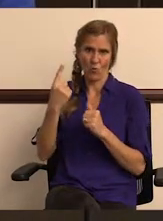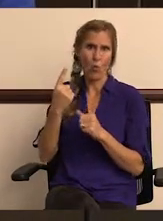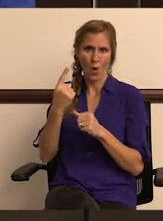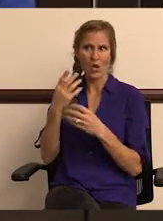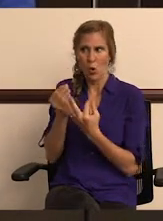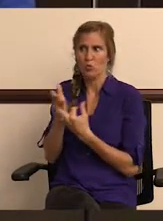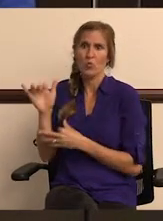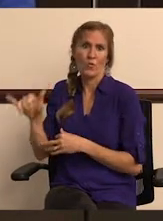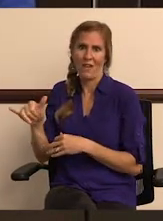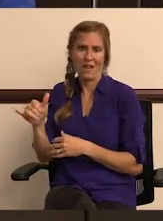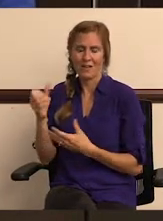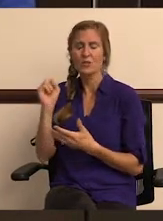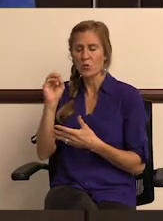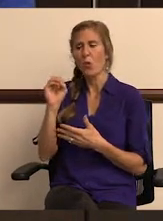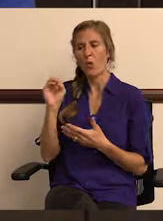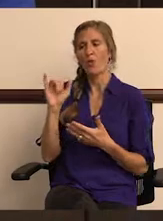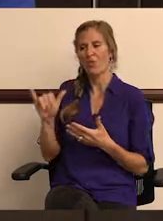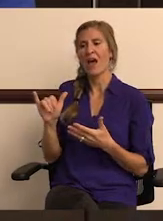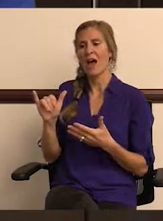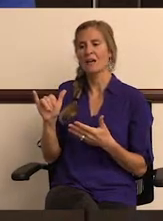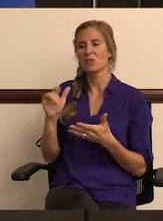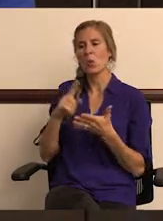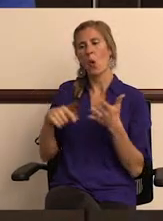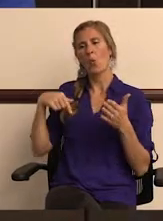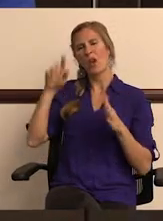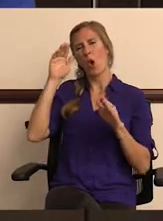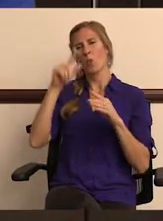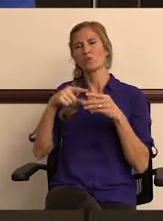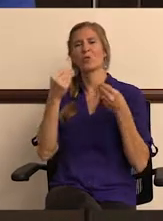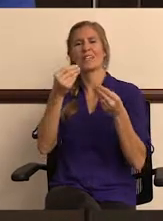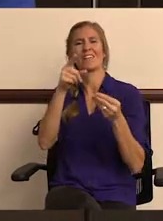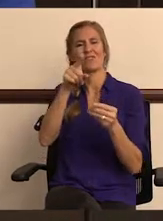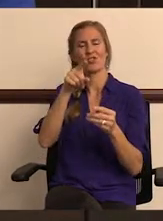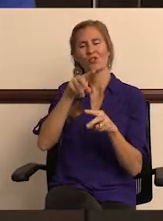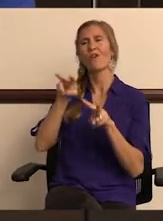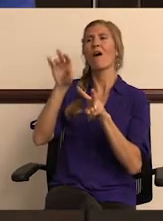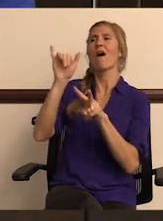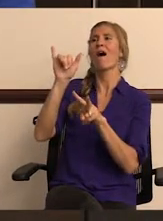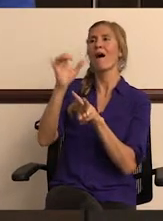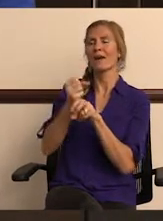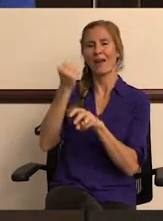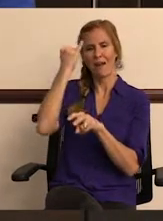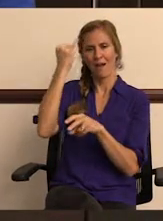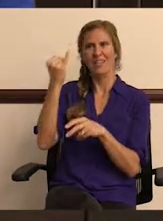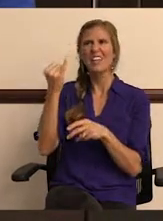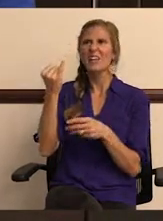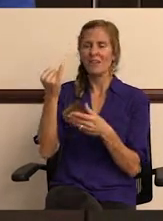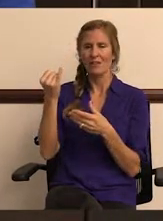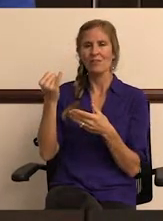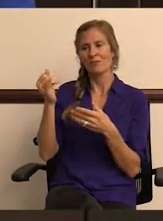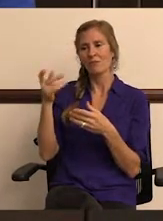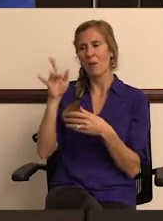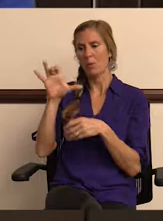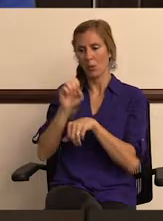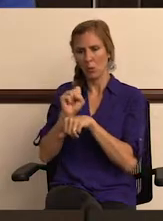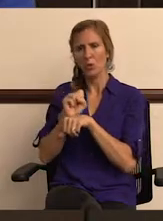not everybody gets the opportunity to go through that. So that's what we hope to give you today with this presentation.